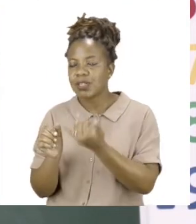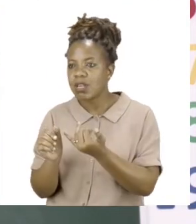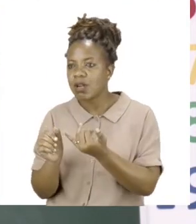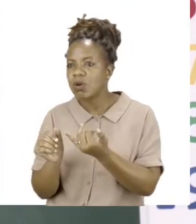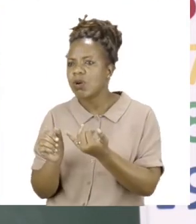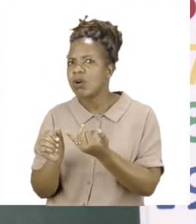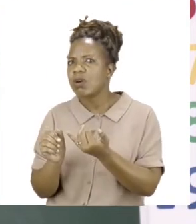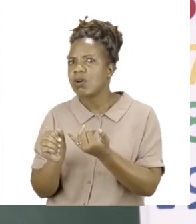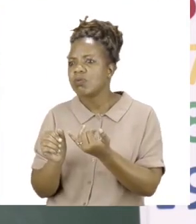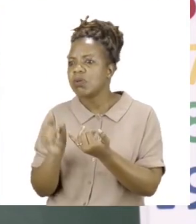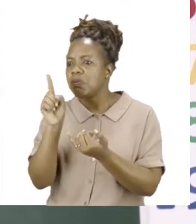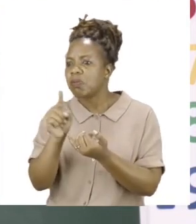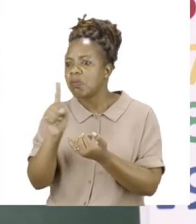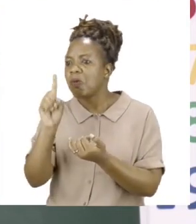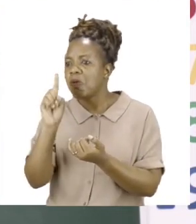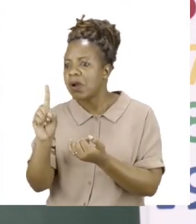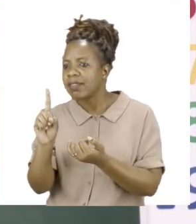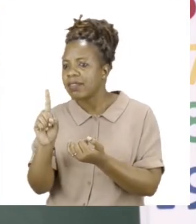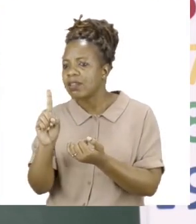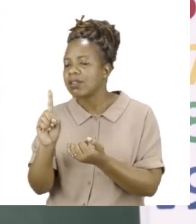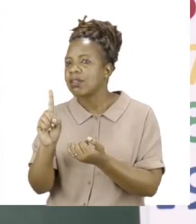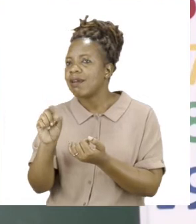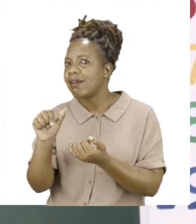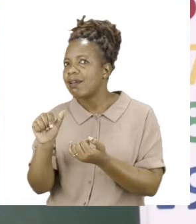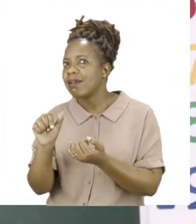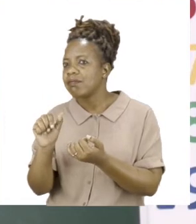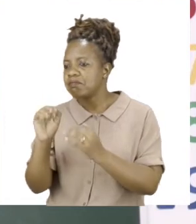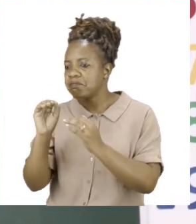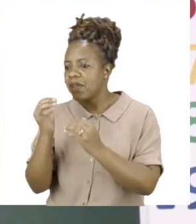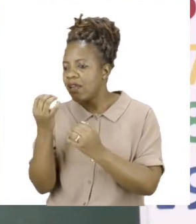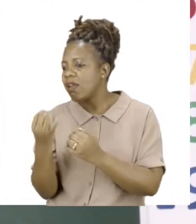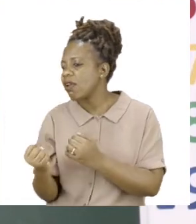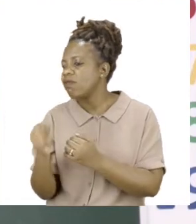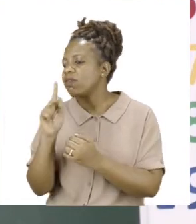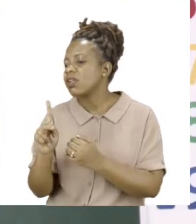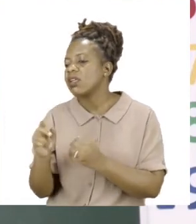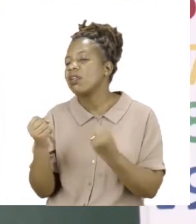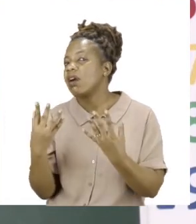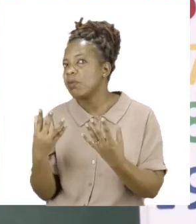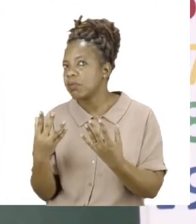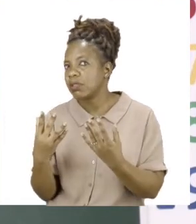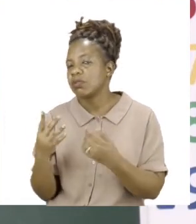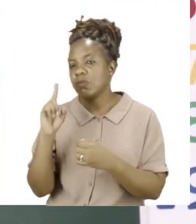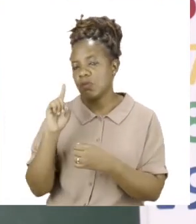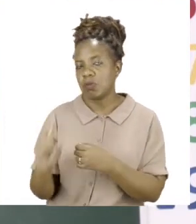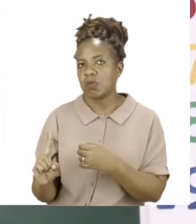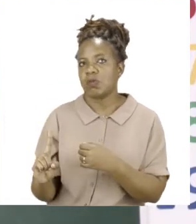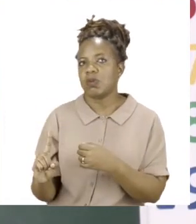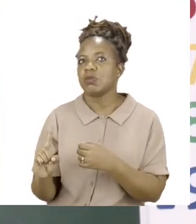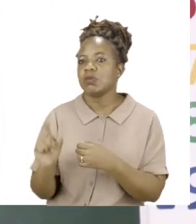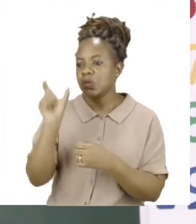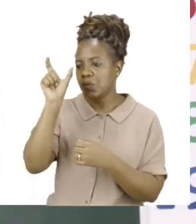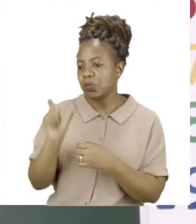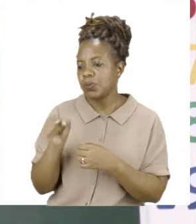is after removing this one, one. So we are going to say one. And now